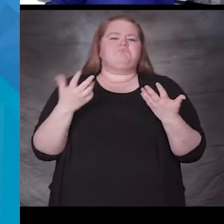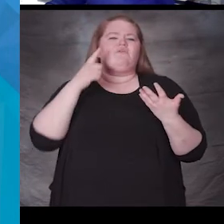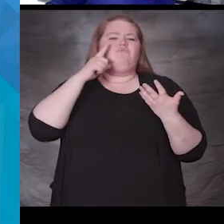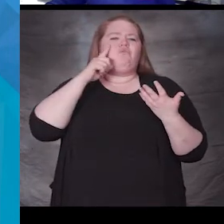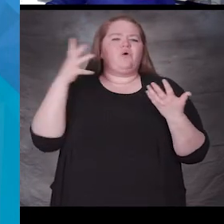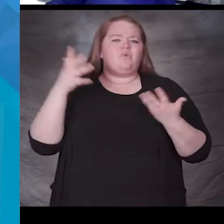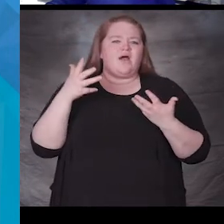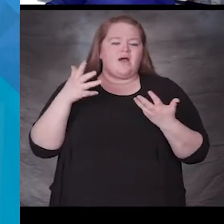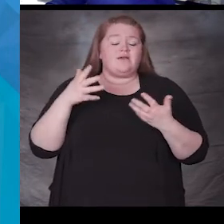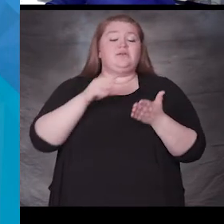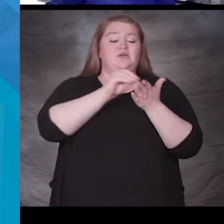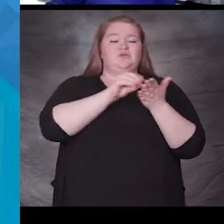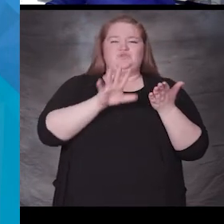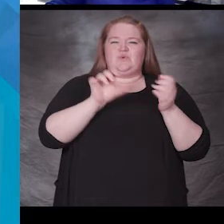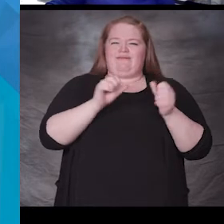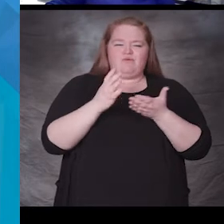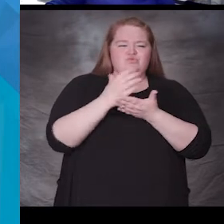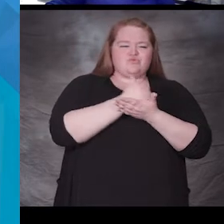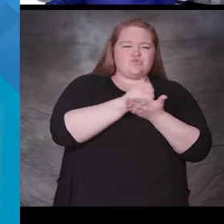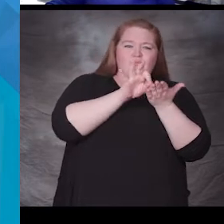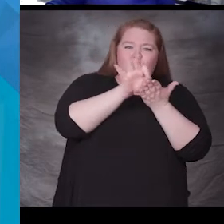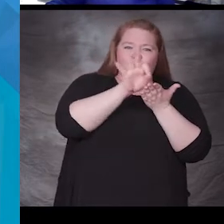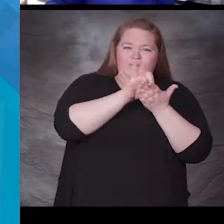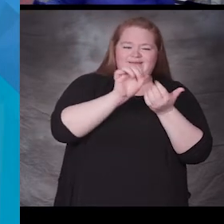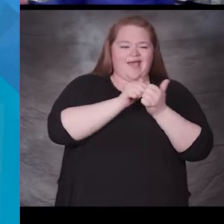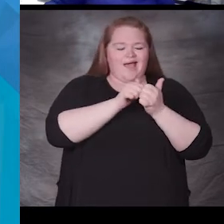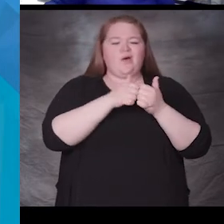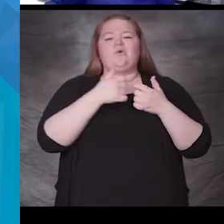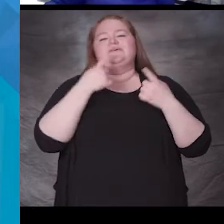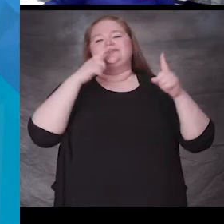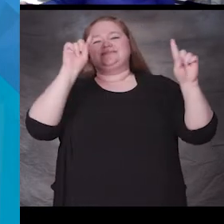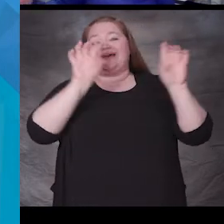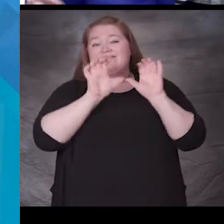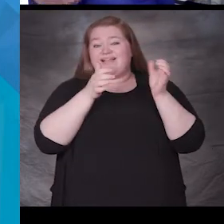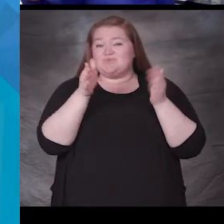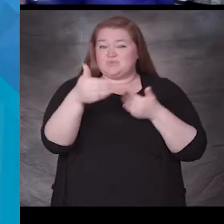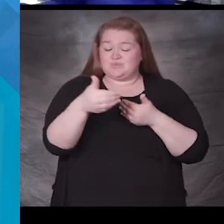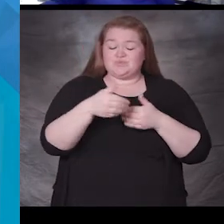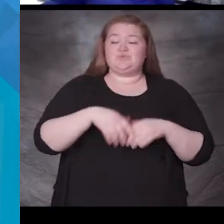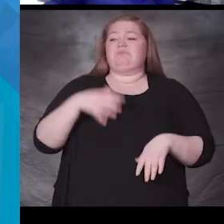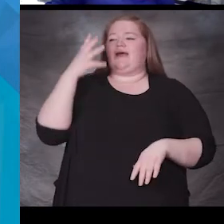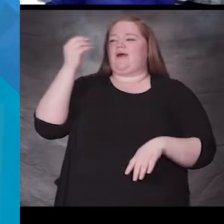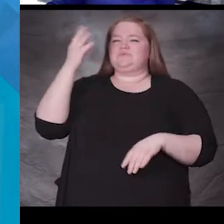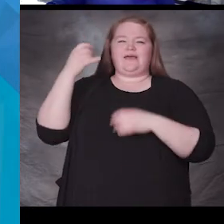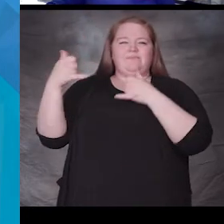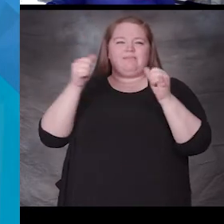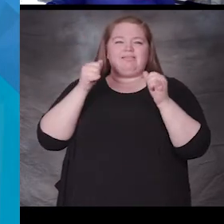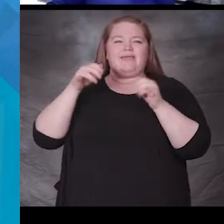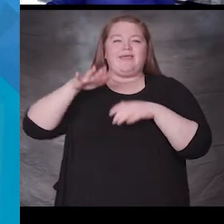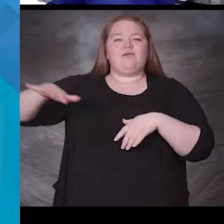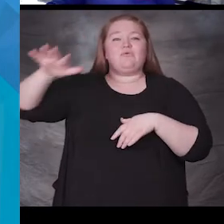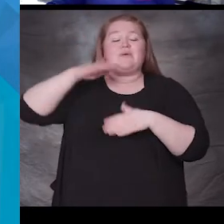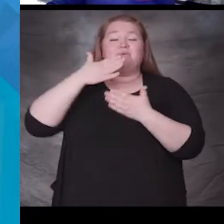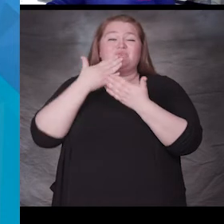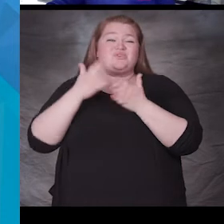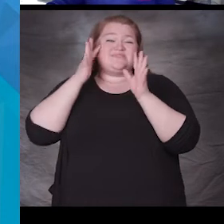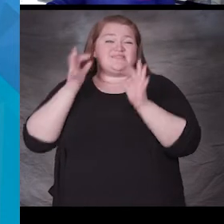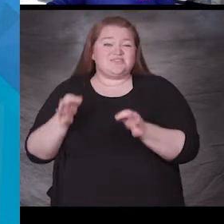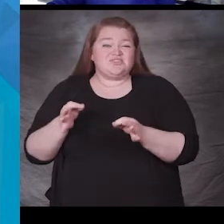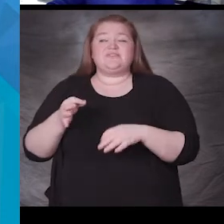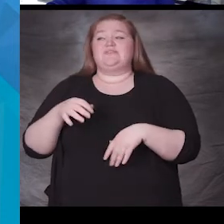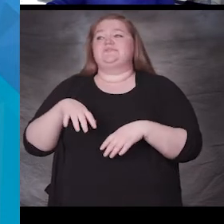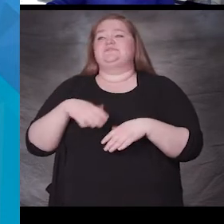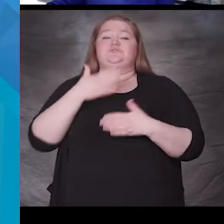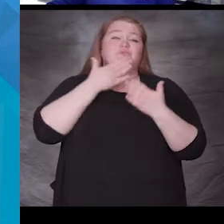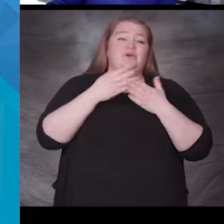classroom achievement, making good choices, being out even out on the recess playground or in the lunchroom. They can earn points that